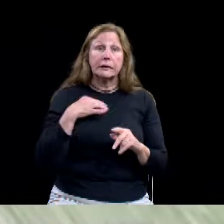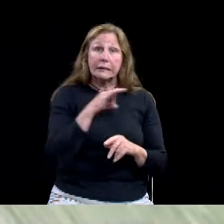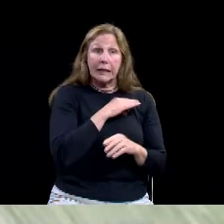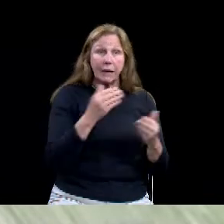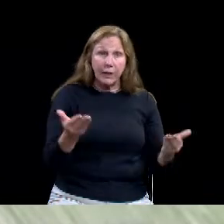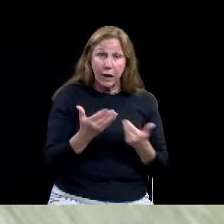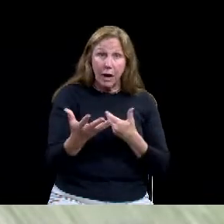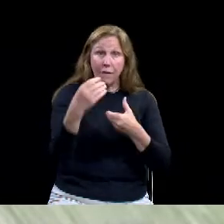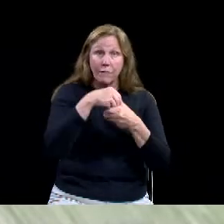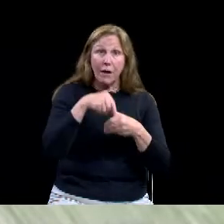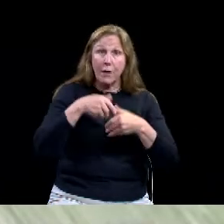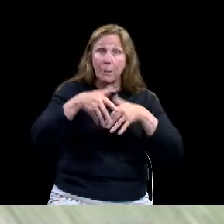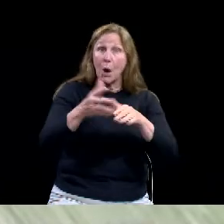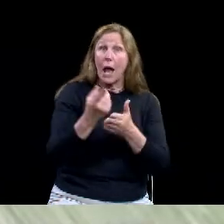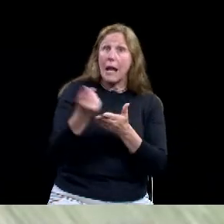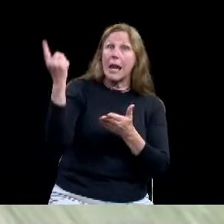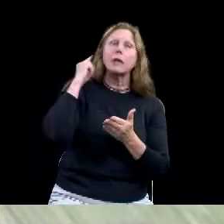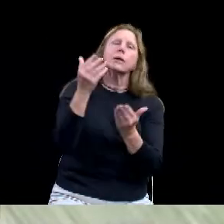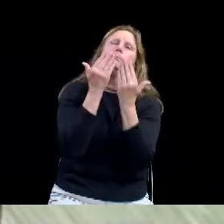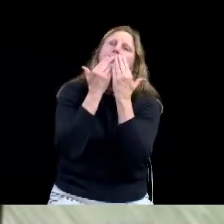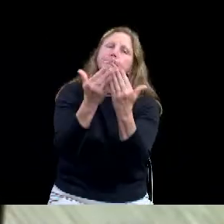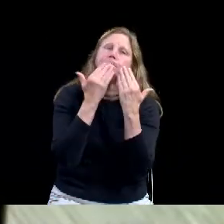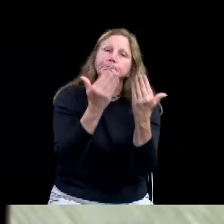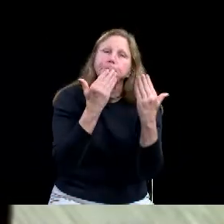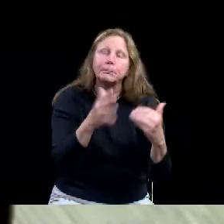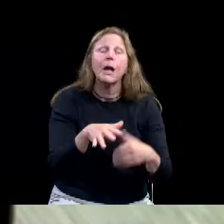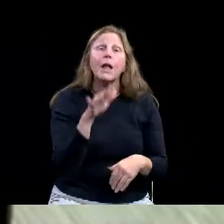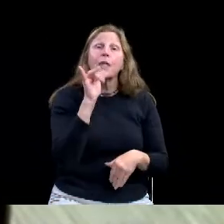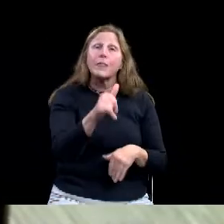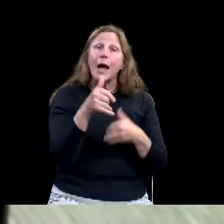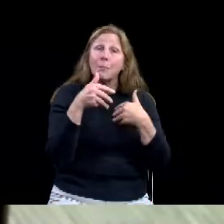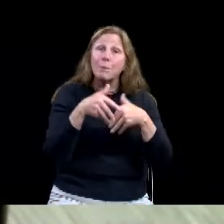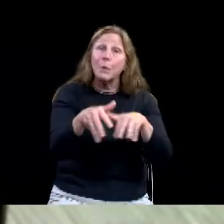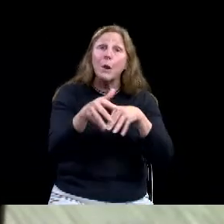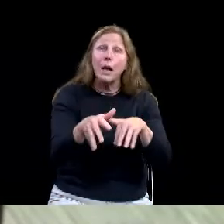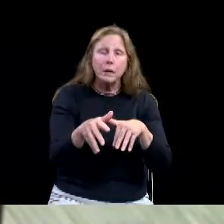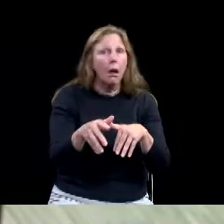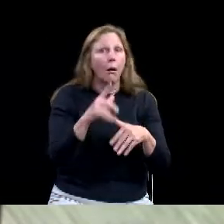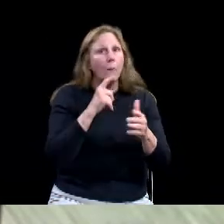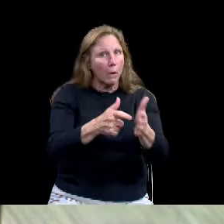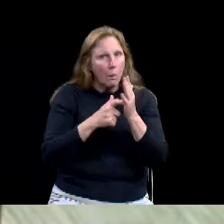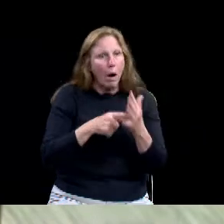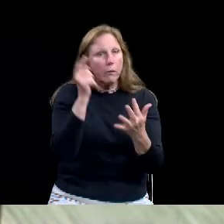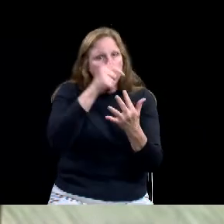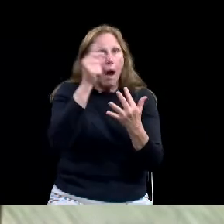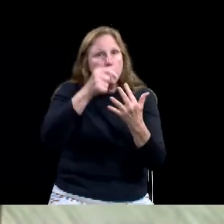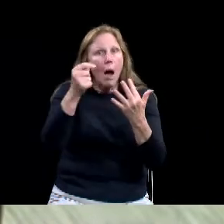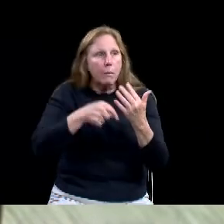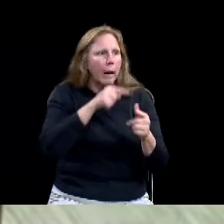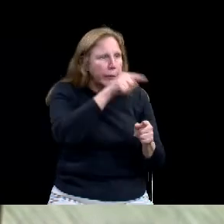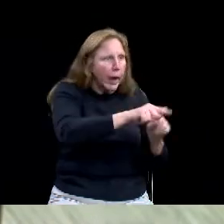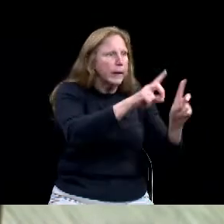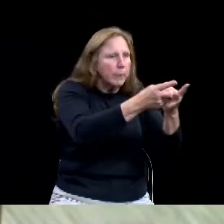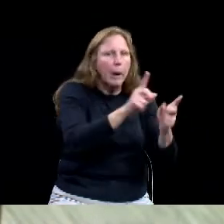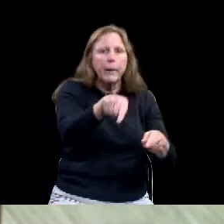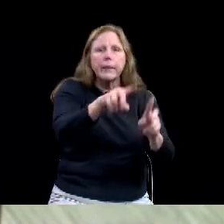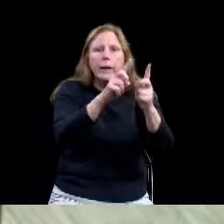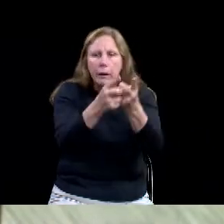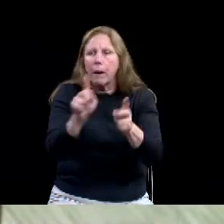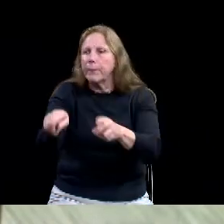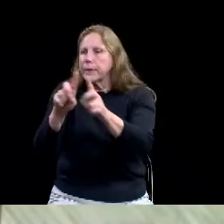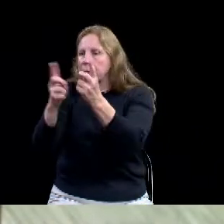you know, in conjunction with Baylor Athletics, and our Parks and Rec team did an amazing job just coordinating and planning, and